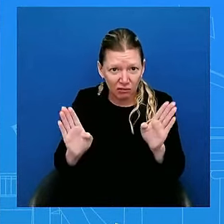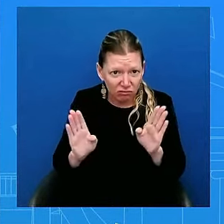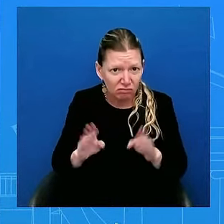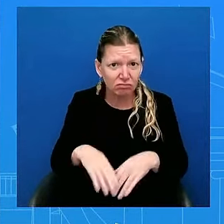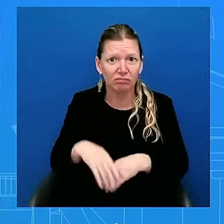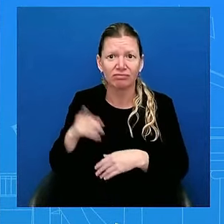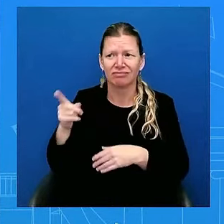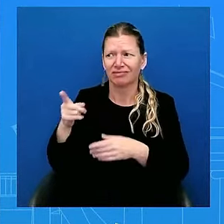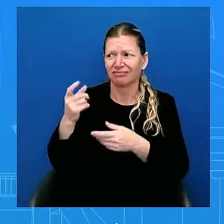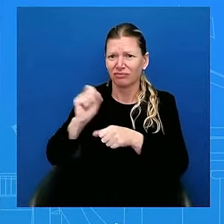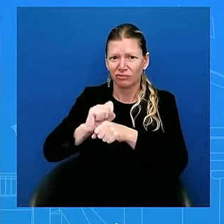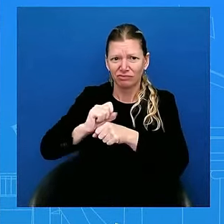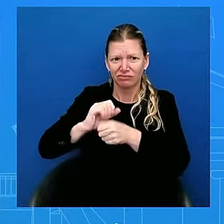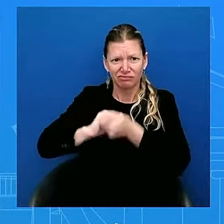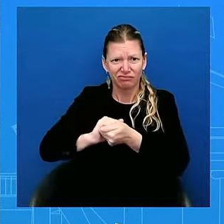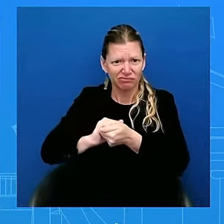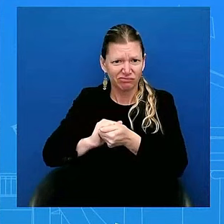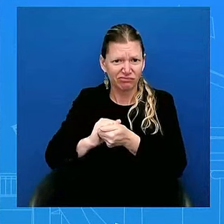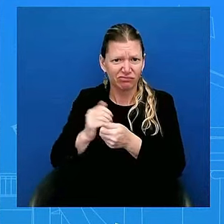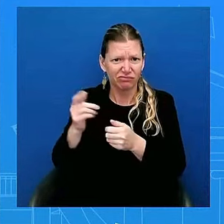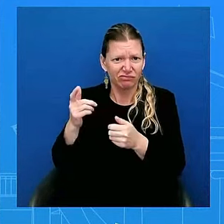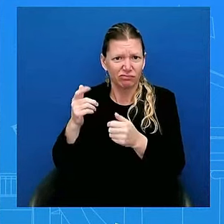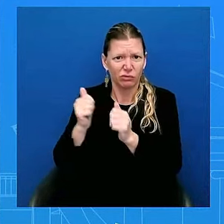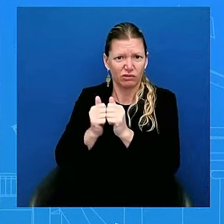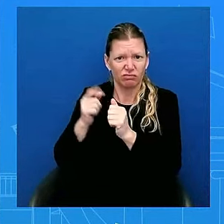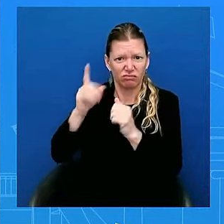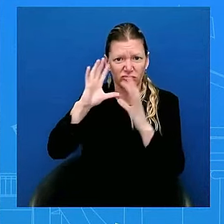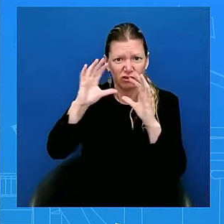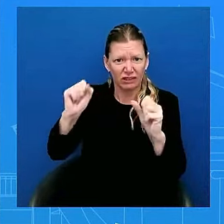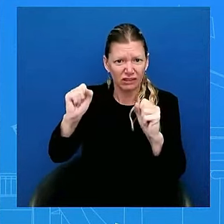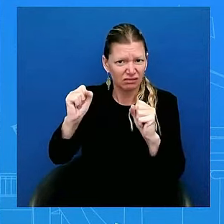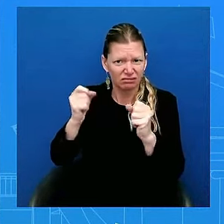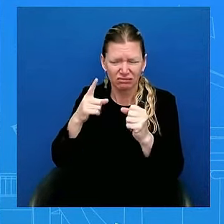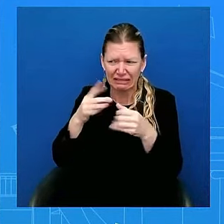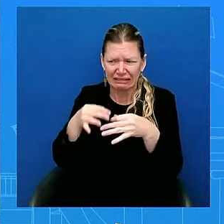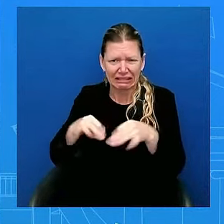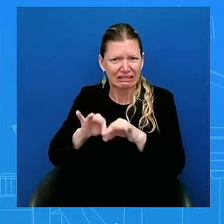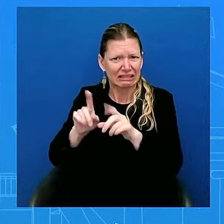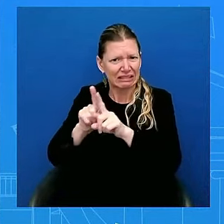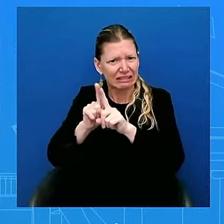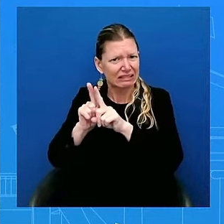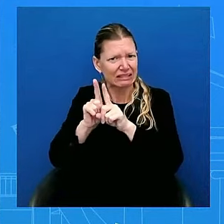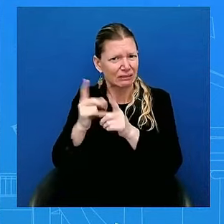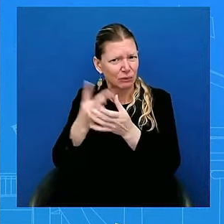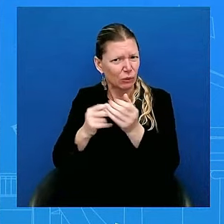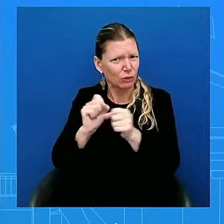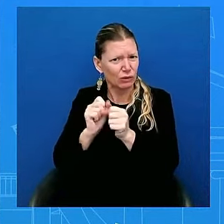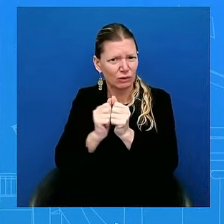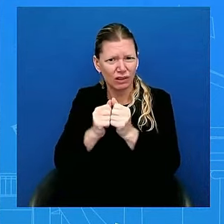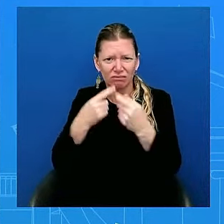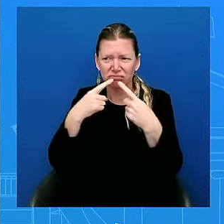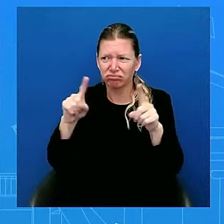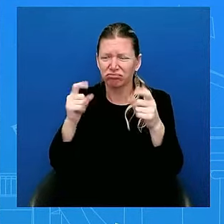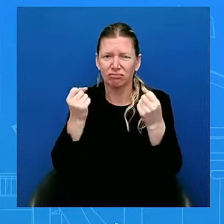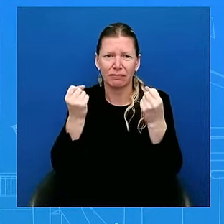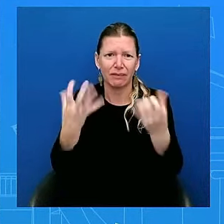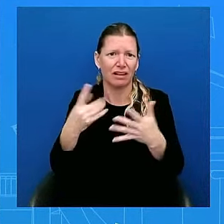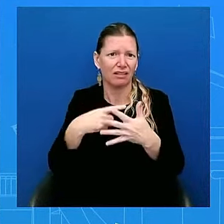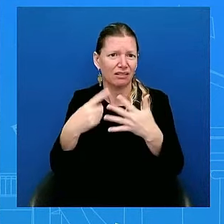able to accomplish in the last three and a half, almost four years, an unprecedented record. She was a partner in that to the President.